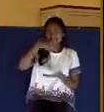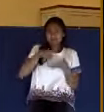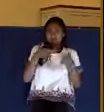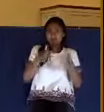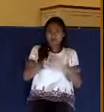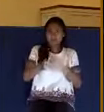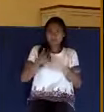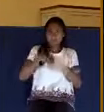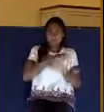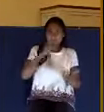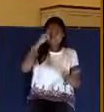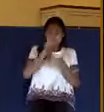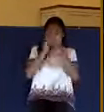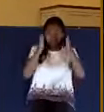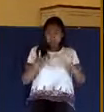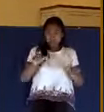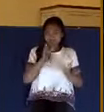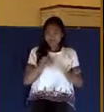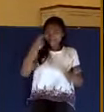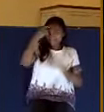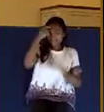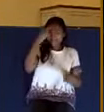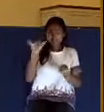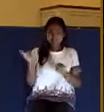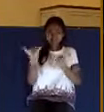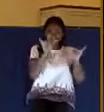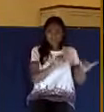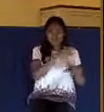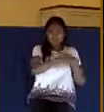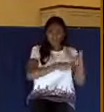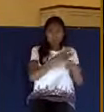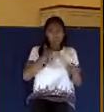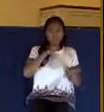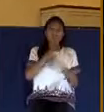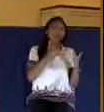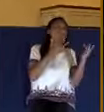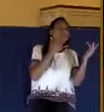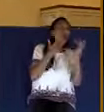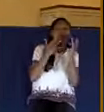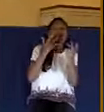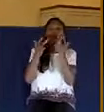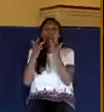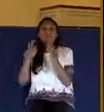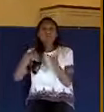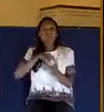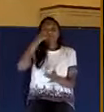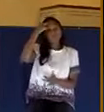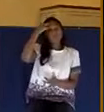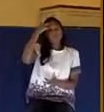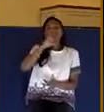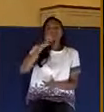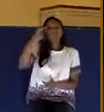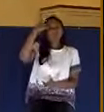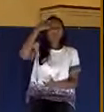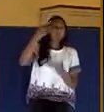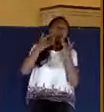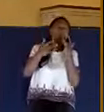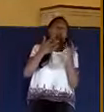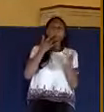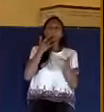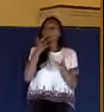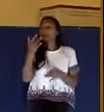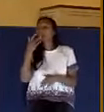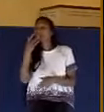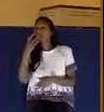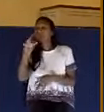their life. It's not the way they think. We don't think with respect to persons. We don't think with partiality. We don't think with